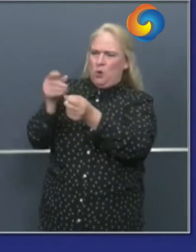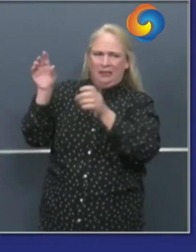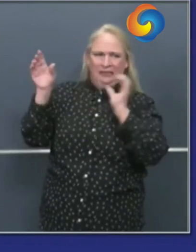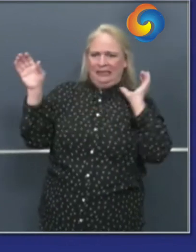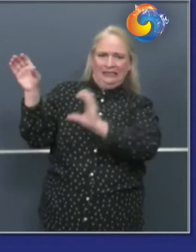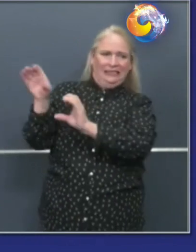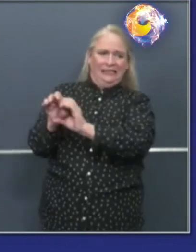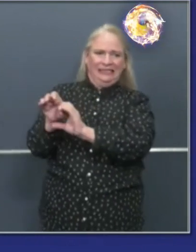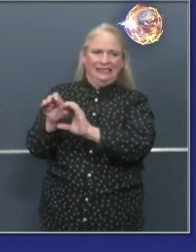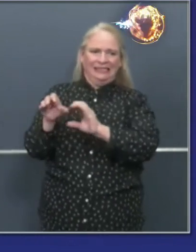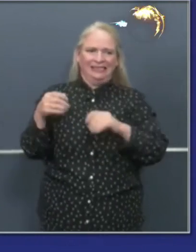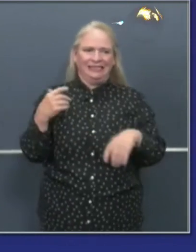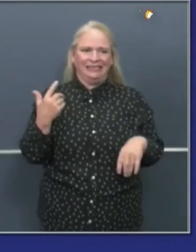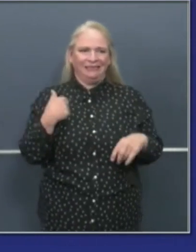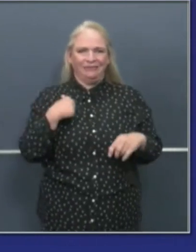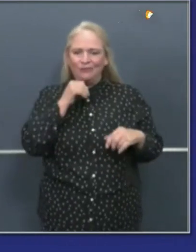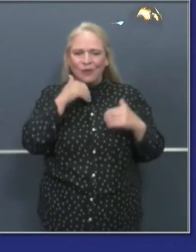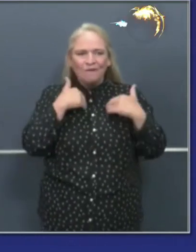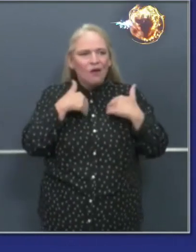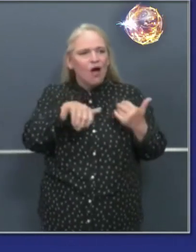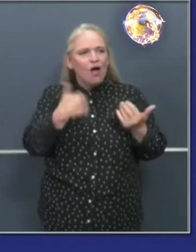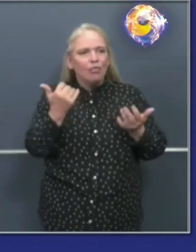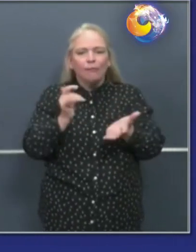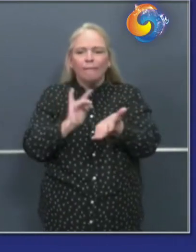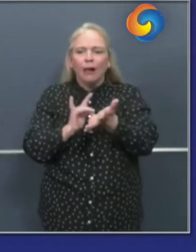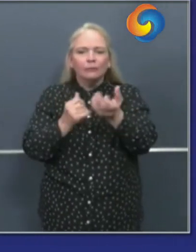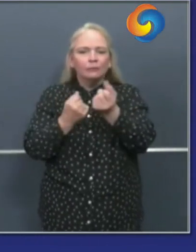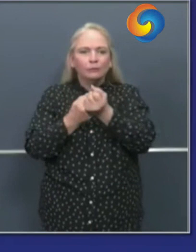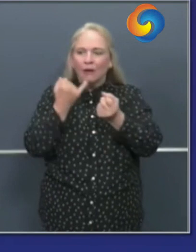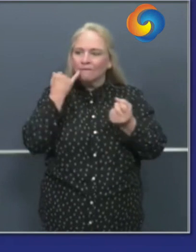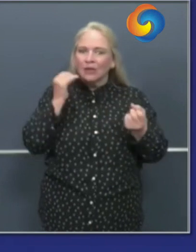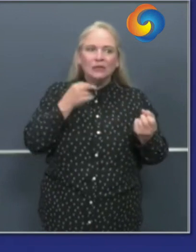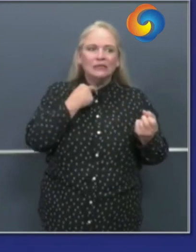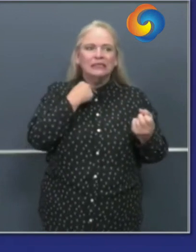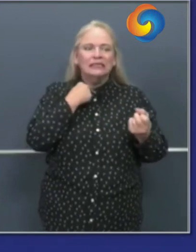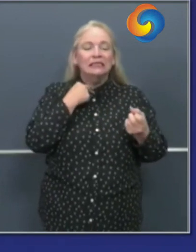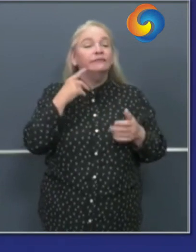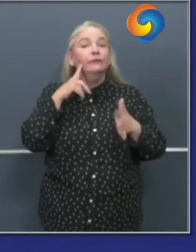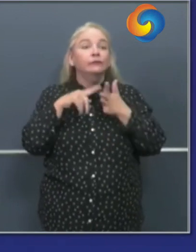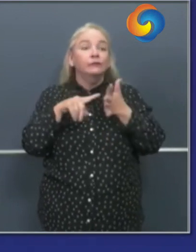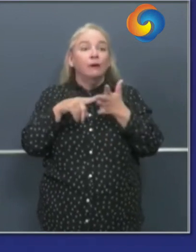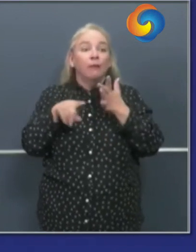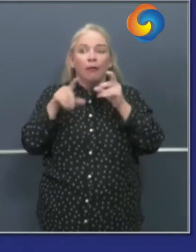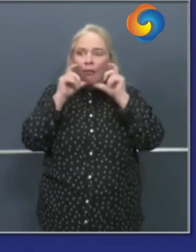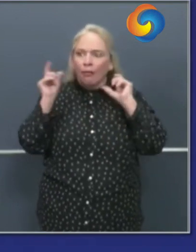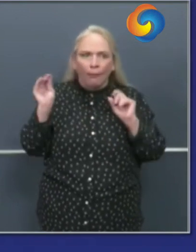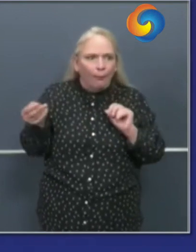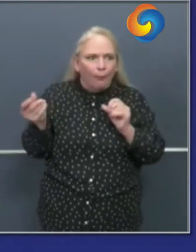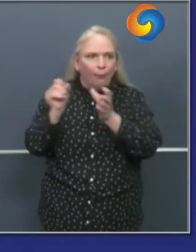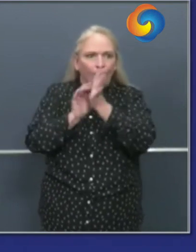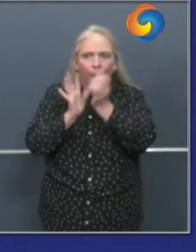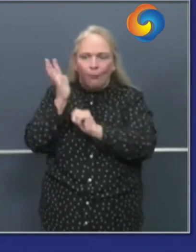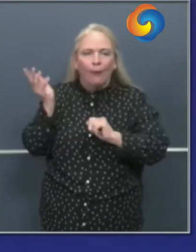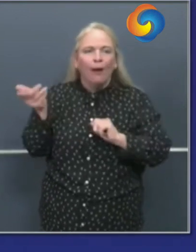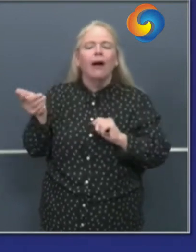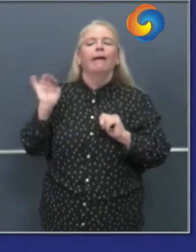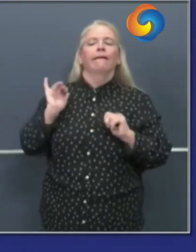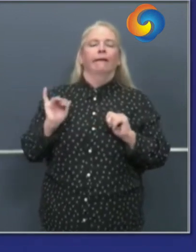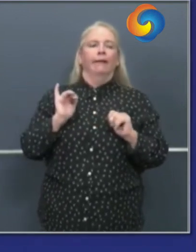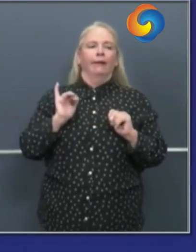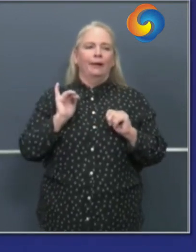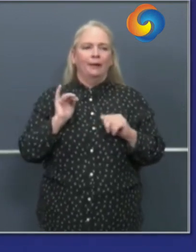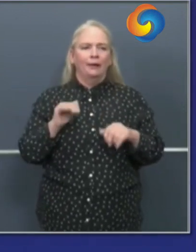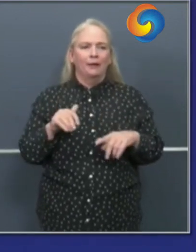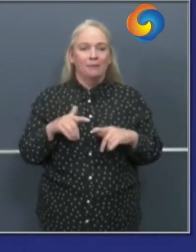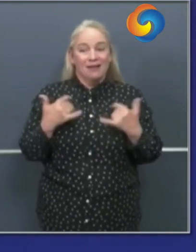positioned medical assets of any type and including ppe which i'll get to as well in a subsequent slide today in